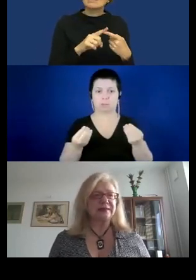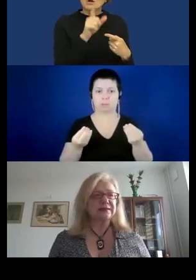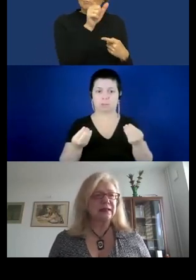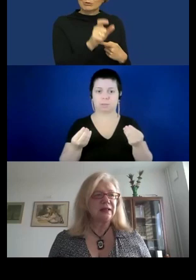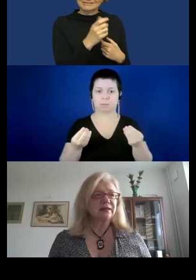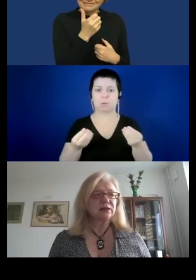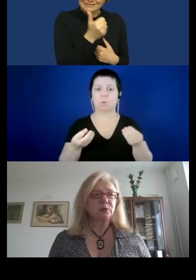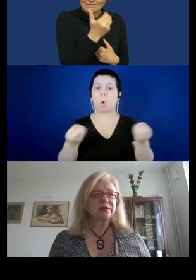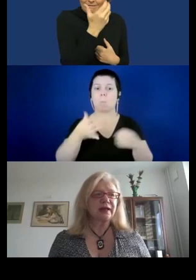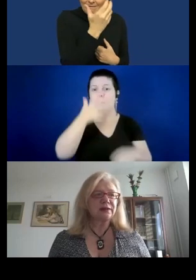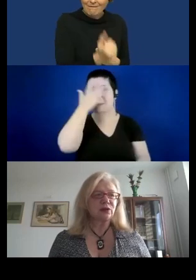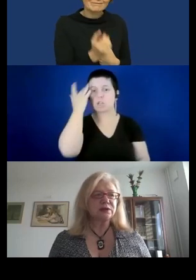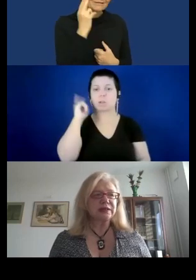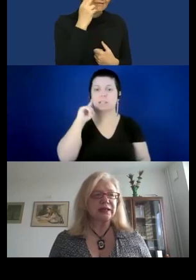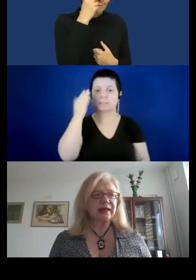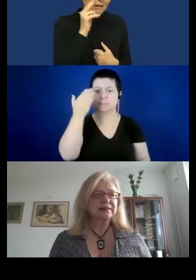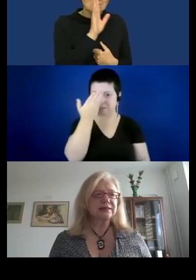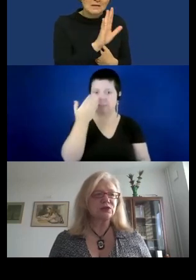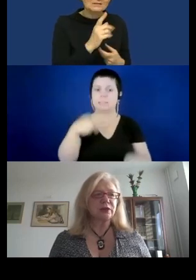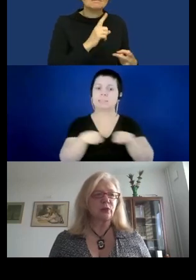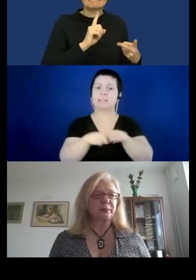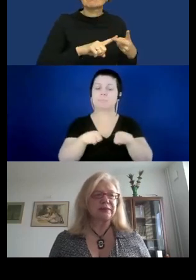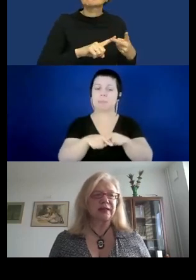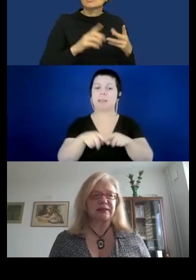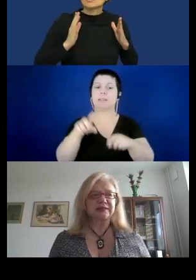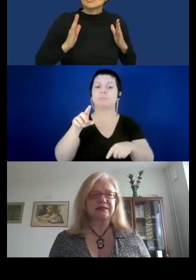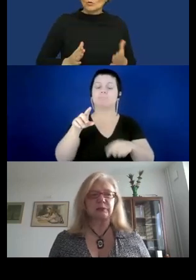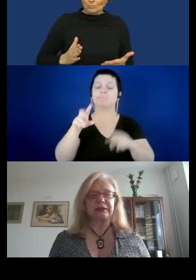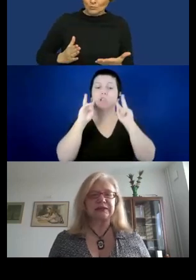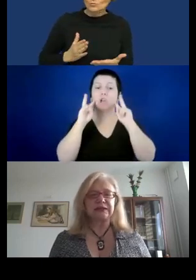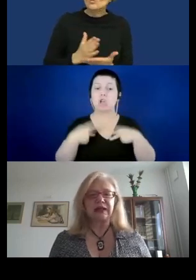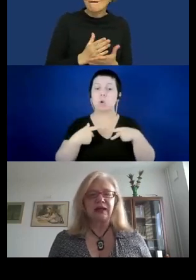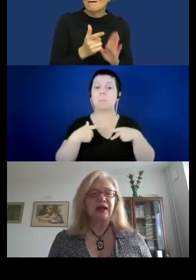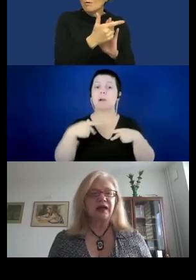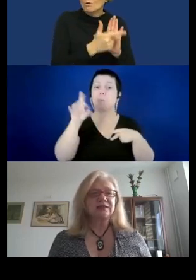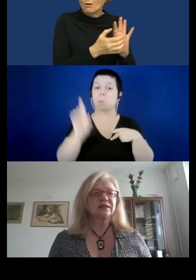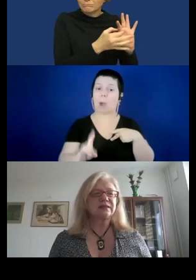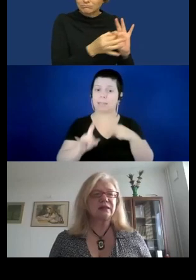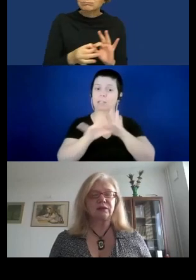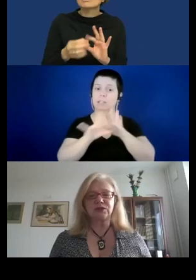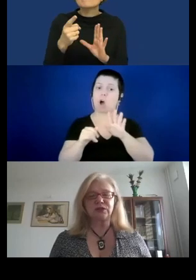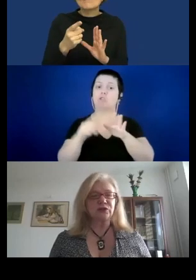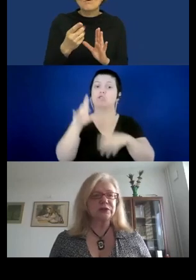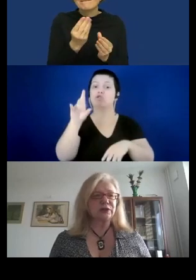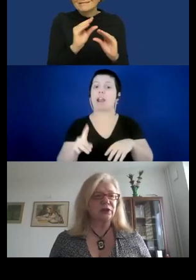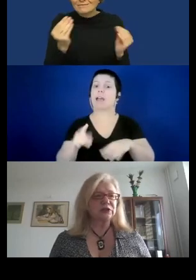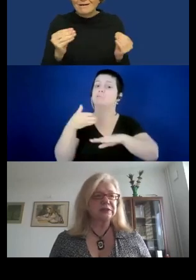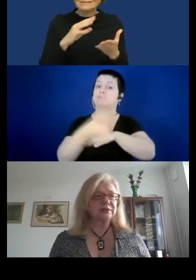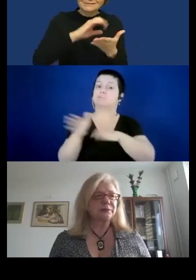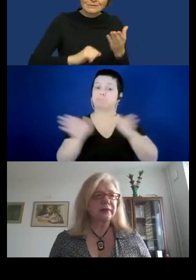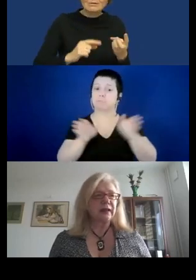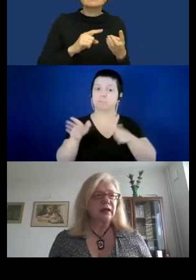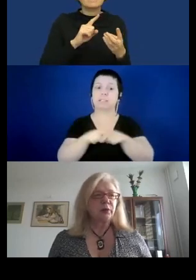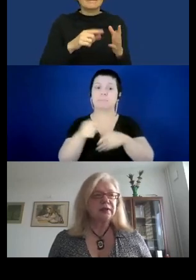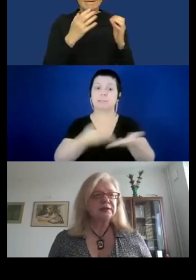blindness, the human rights laws and access to equipment and accessibility, and the regulation of new technologies.